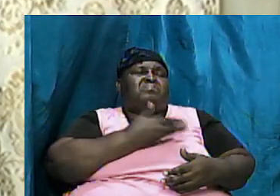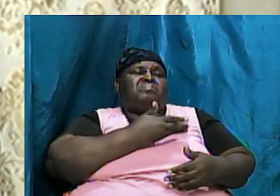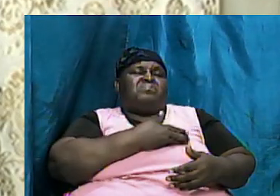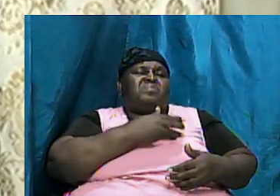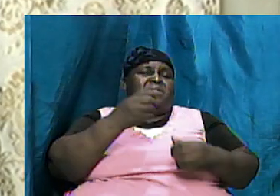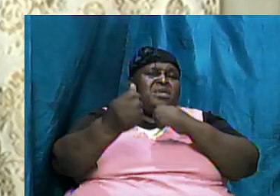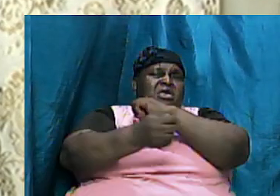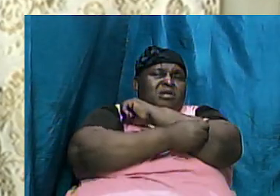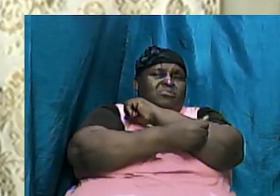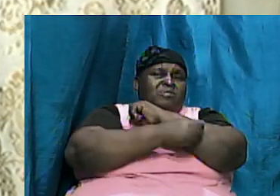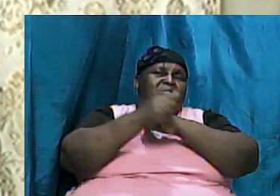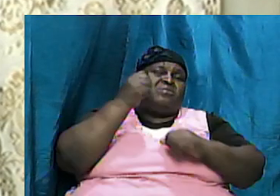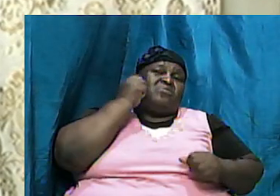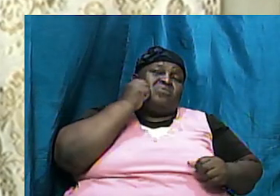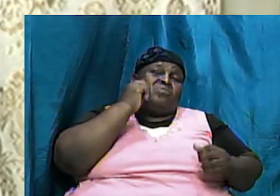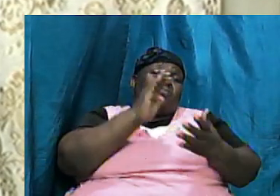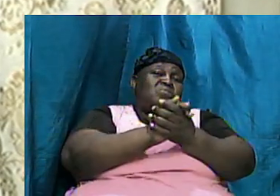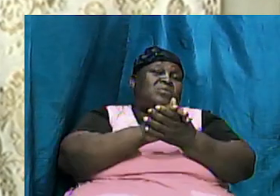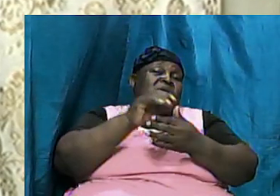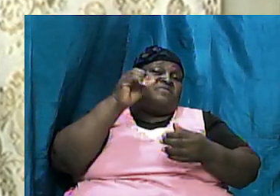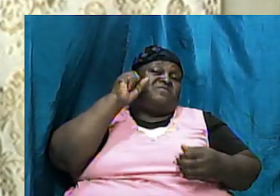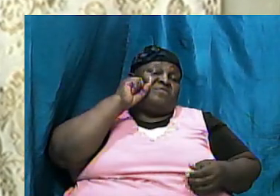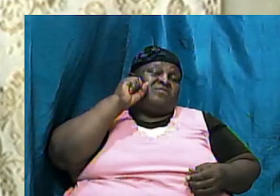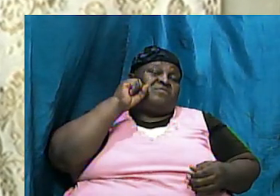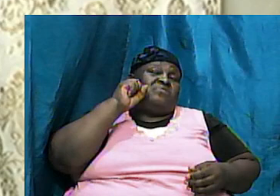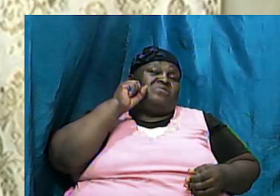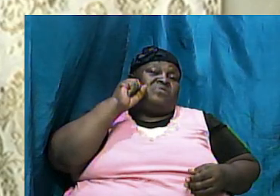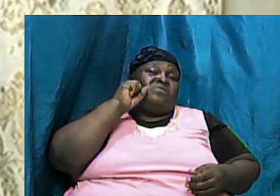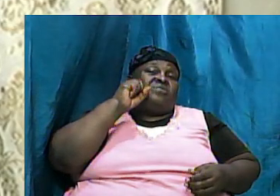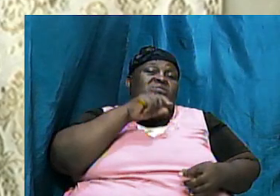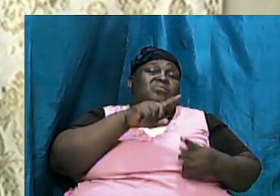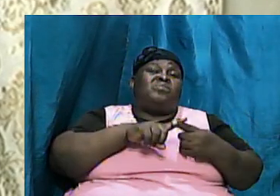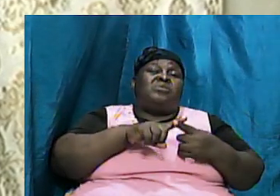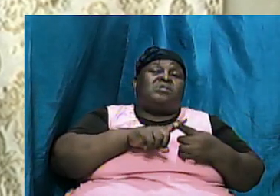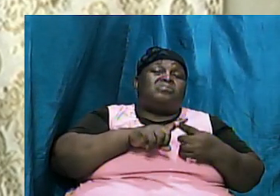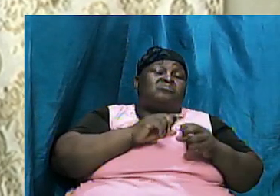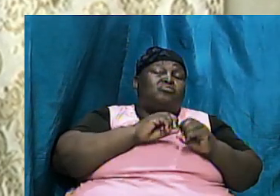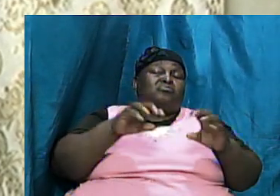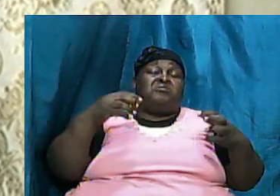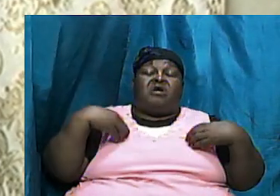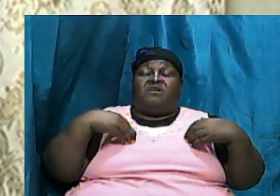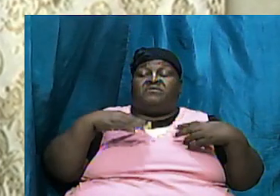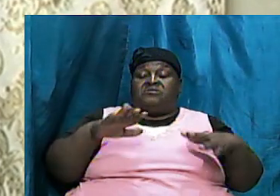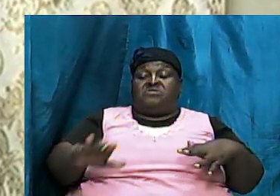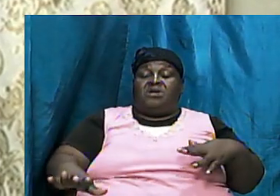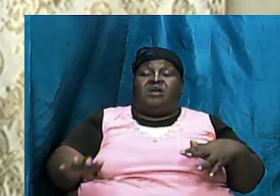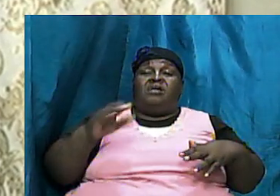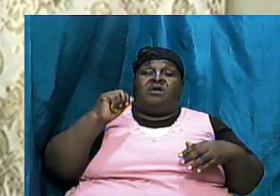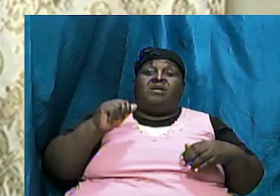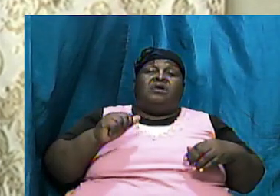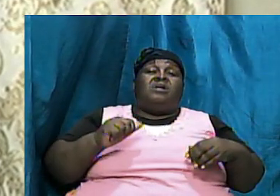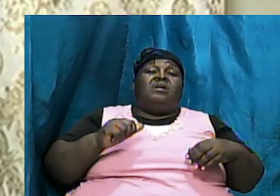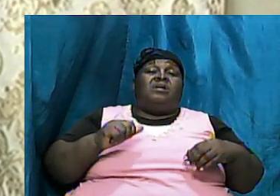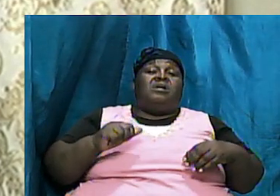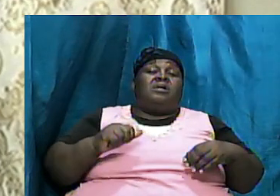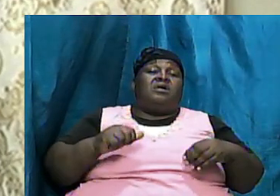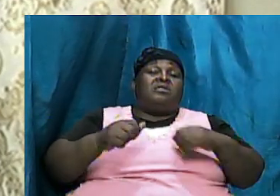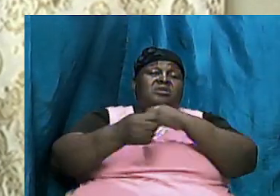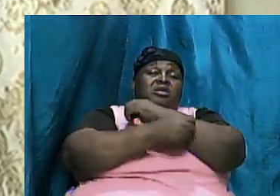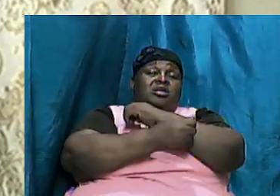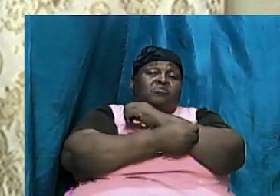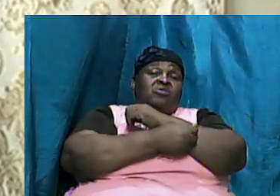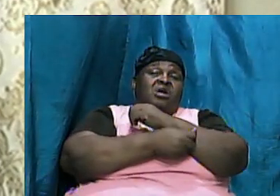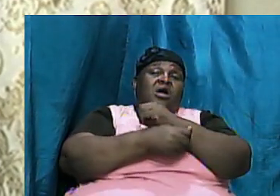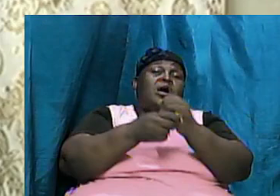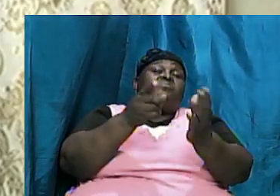Abraham's wife was Sarah and when she couldn't have a child Abraham went in to Sarah's maid in fact Sarah